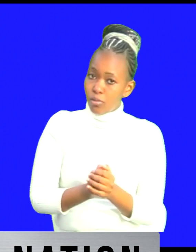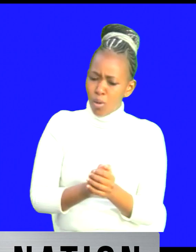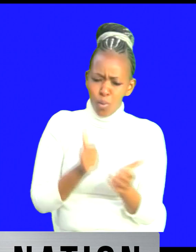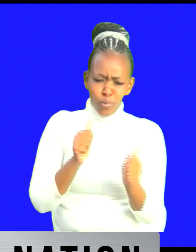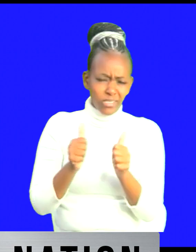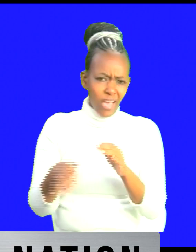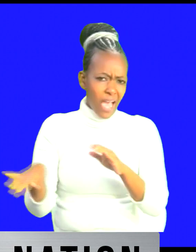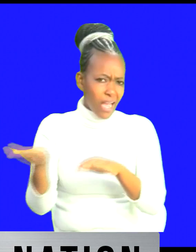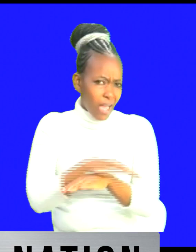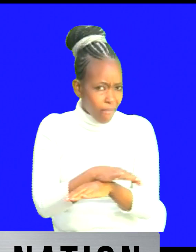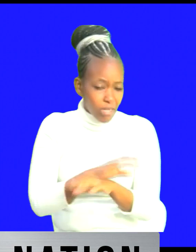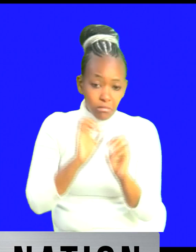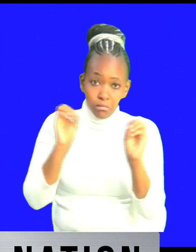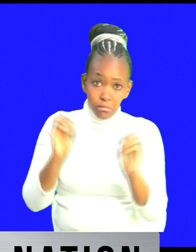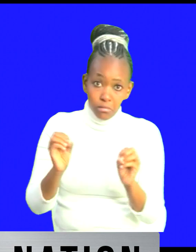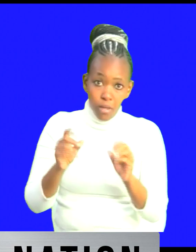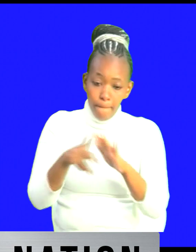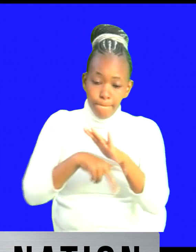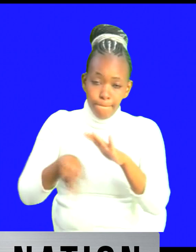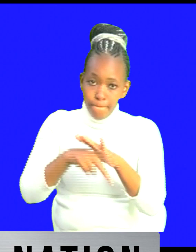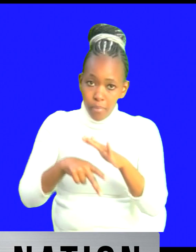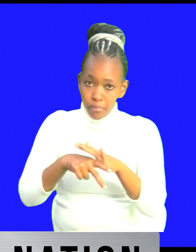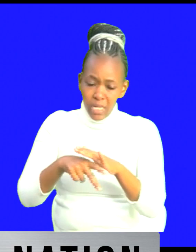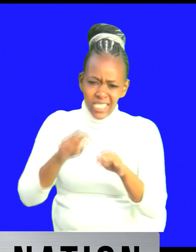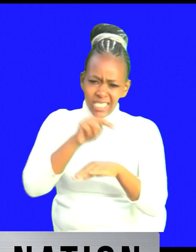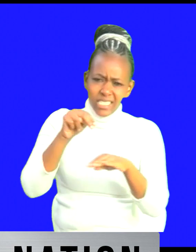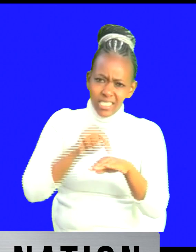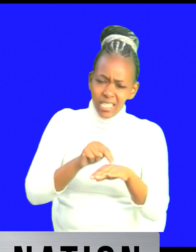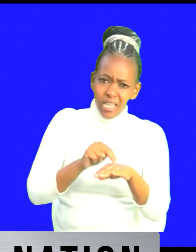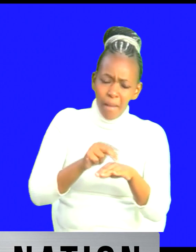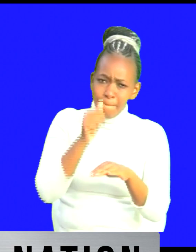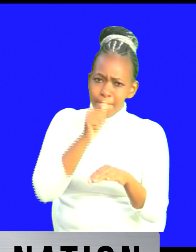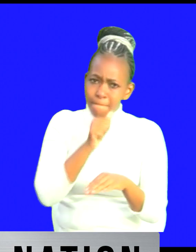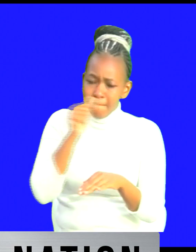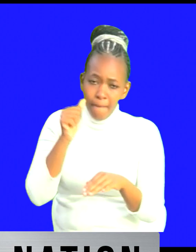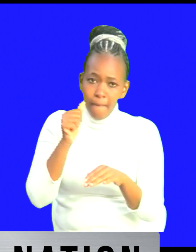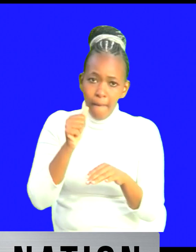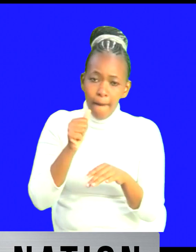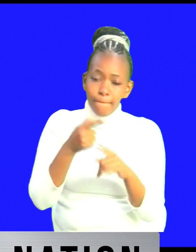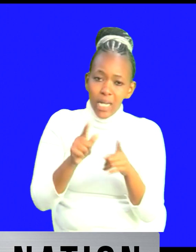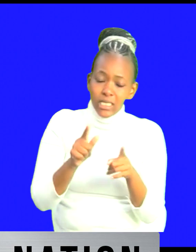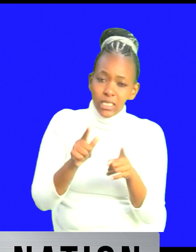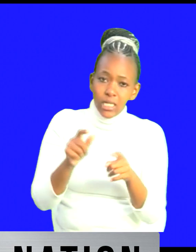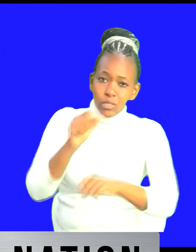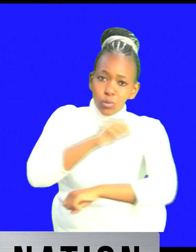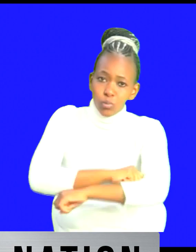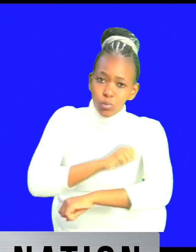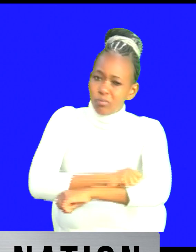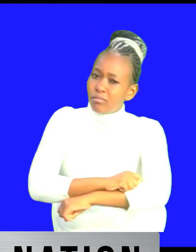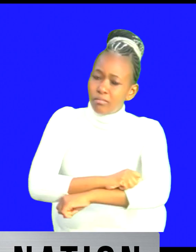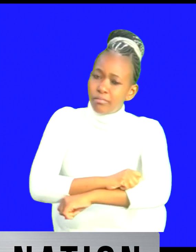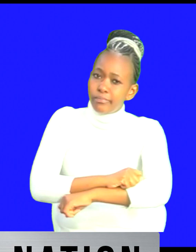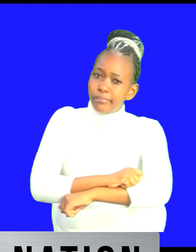covered there are schools that are primary the schools that are national the school private but then the school called uh something